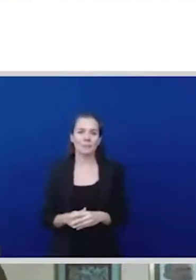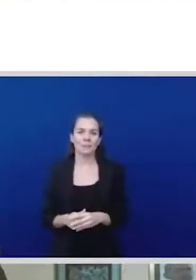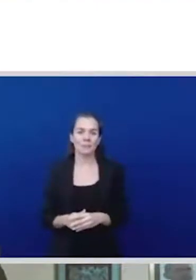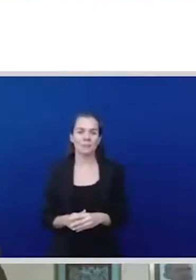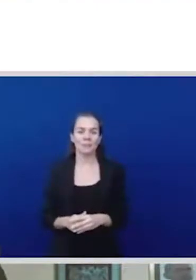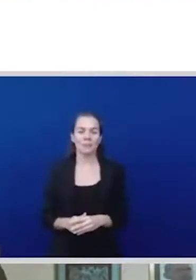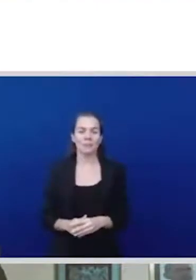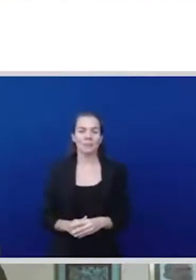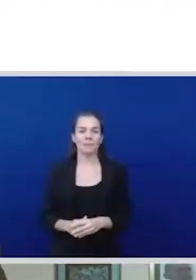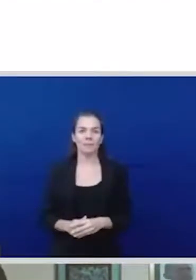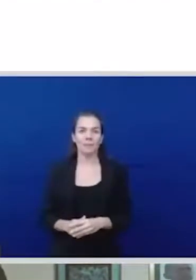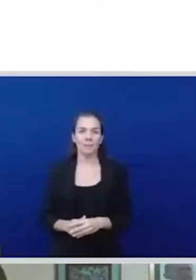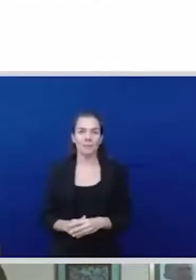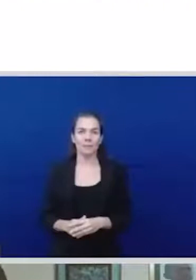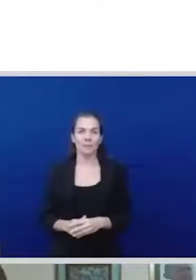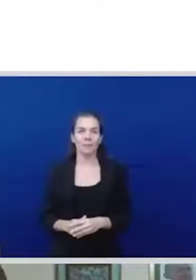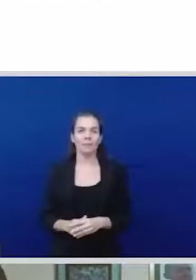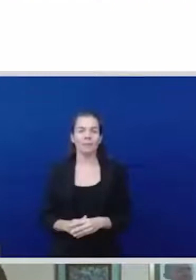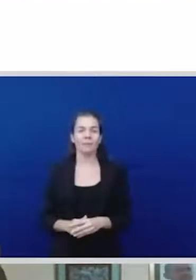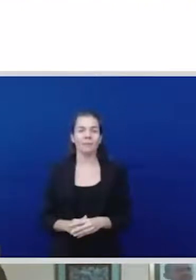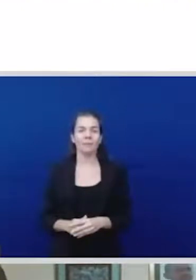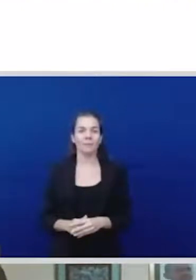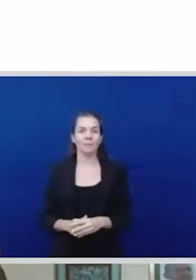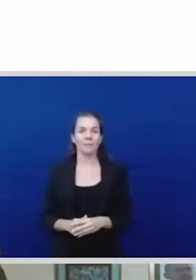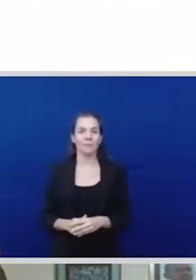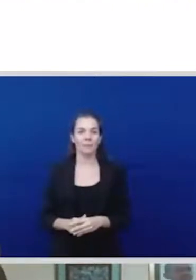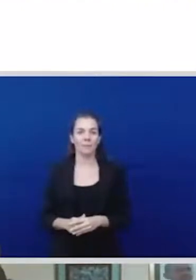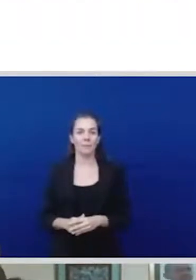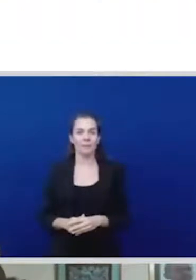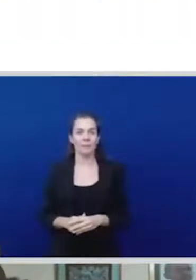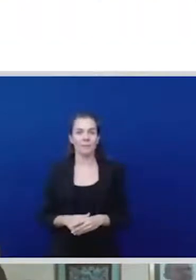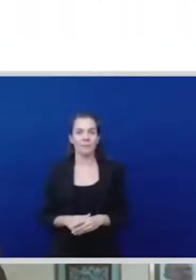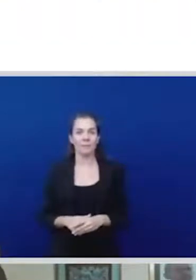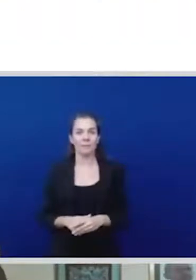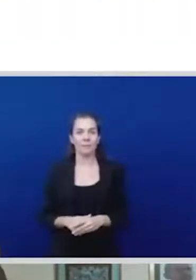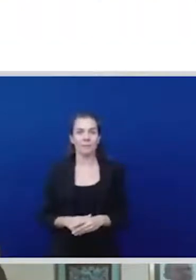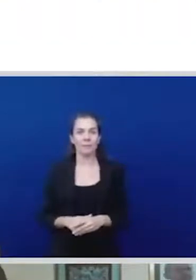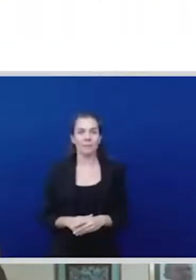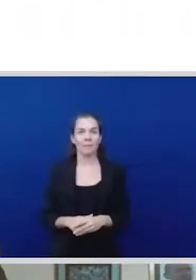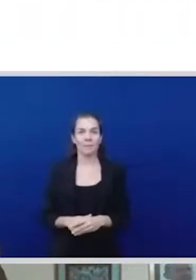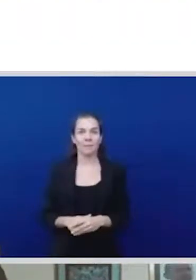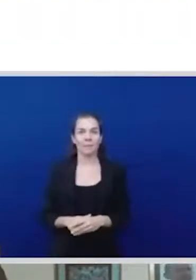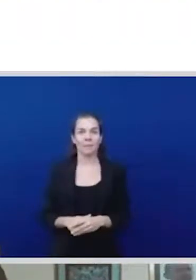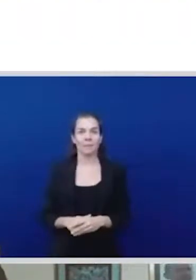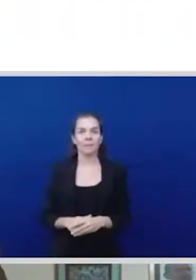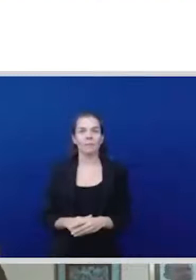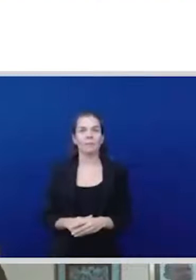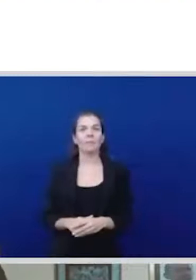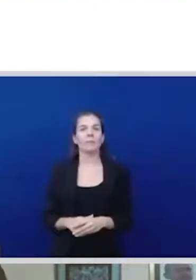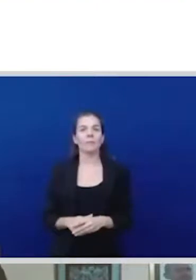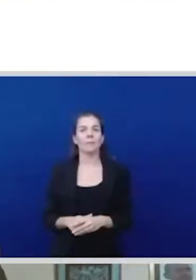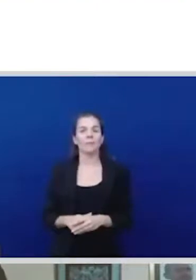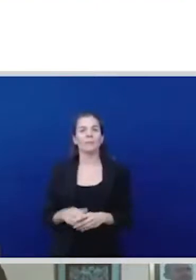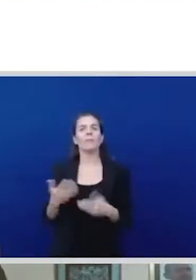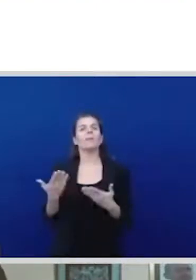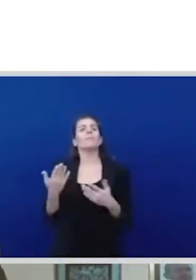we see the same debate in the US where you could give a gigantic tax cut to Microsoft but you debate forever about